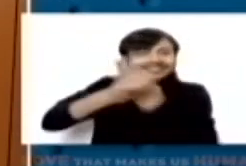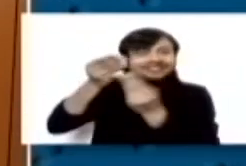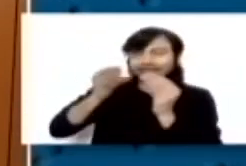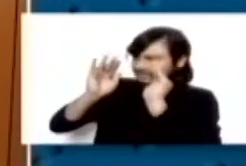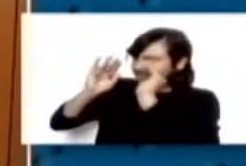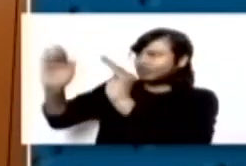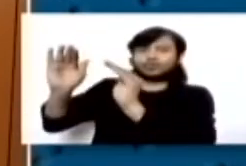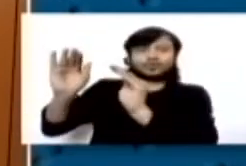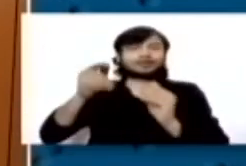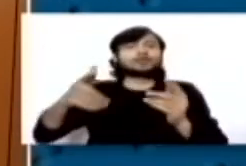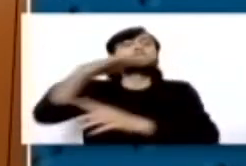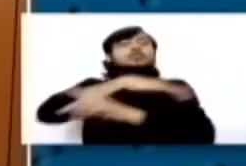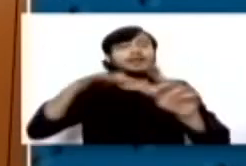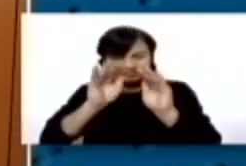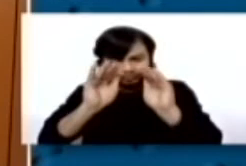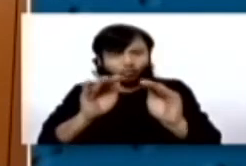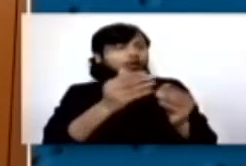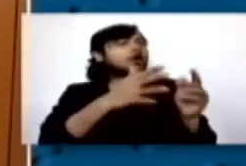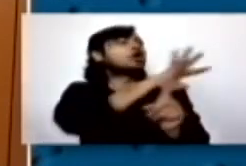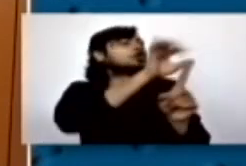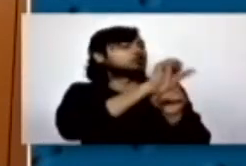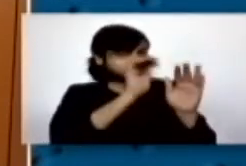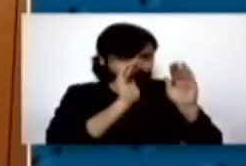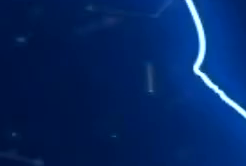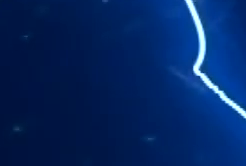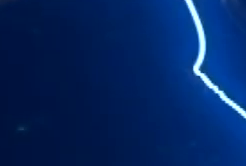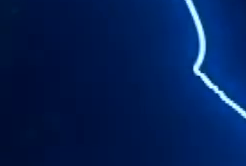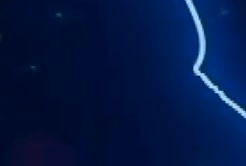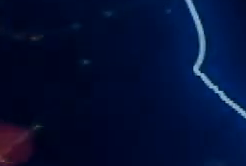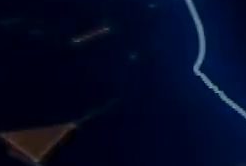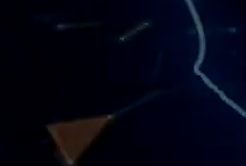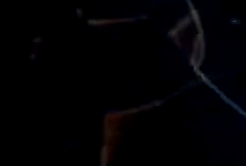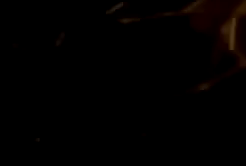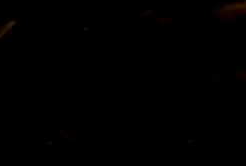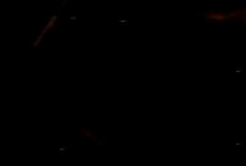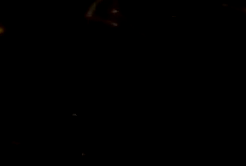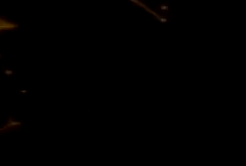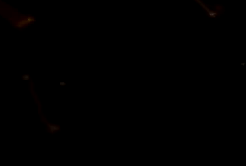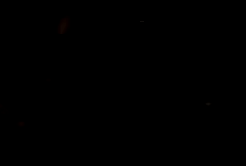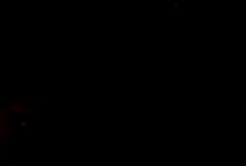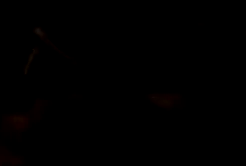society and culture. for Thank you. Thank